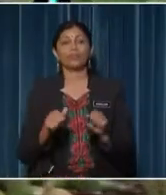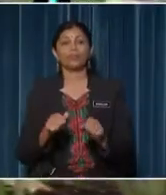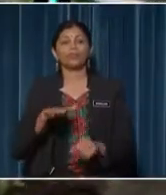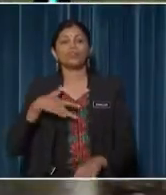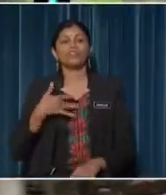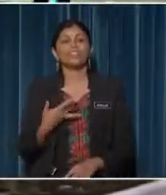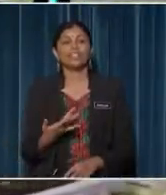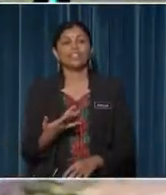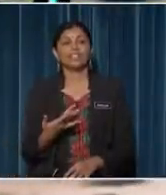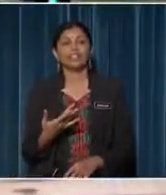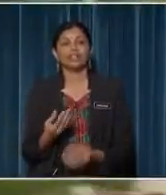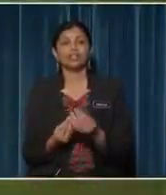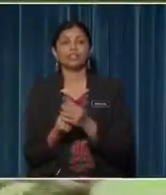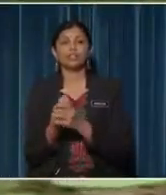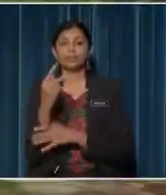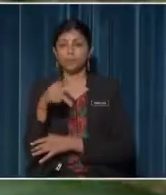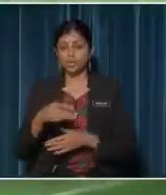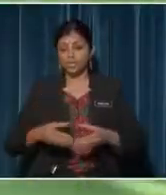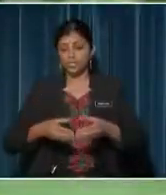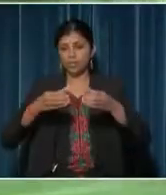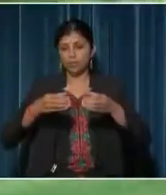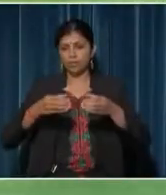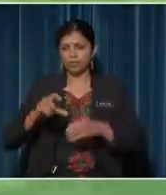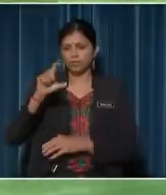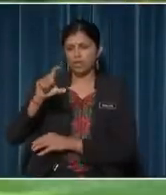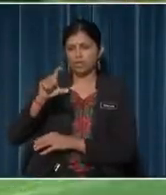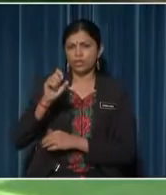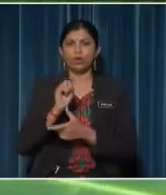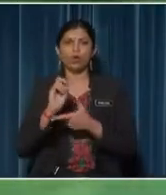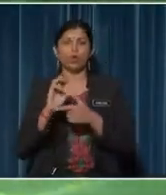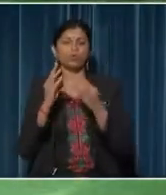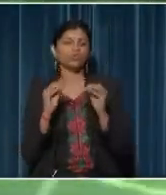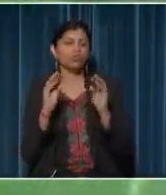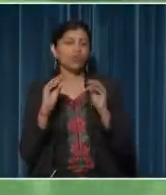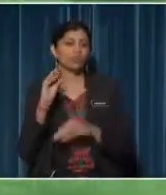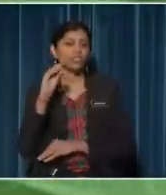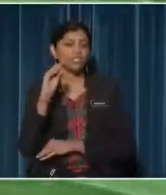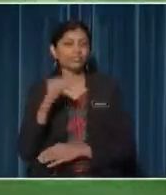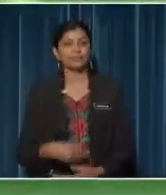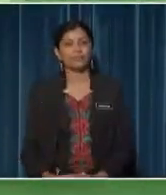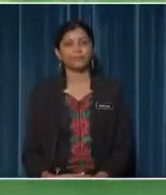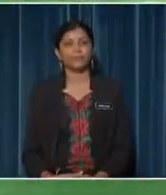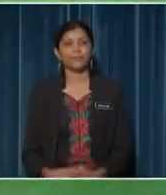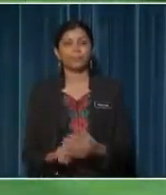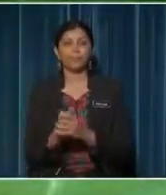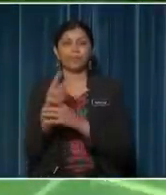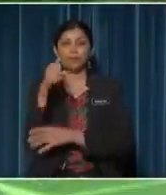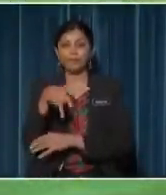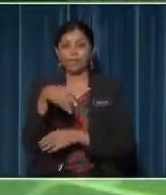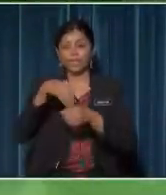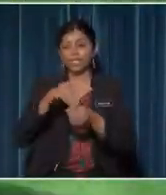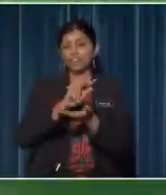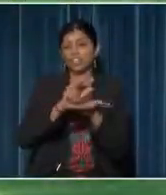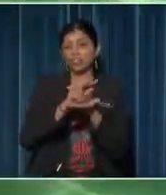feel whether the plant's stem is hard or soft The plants in the video have a